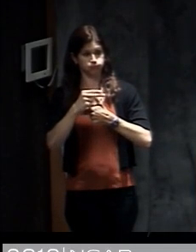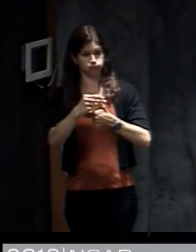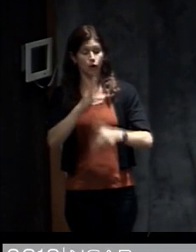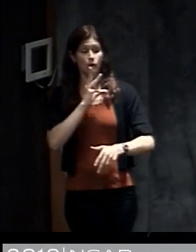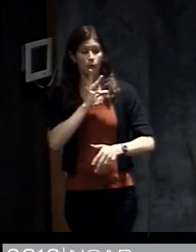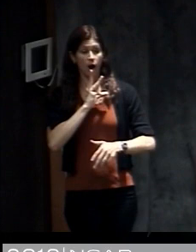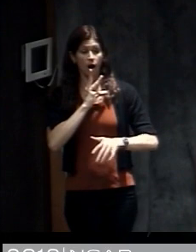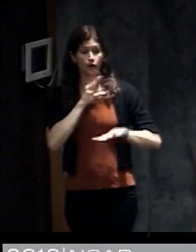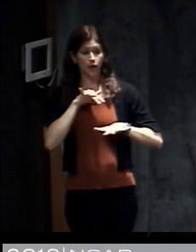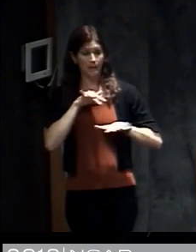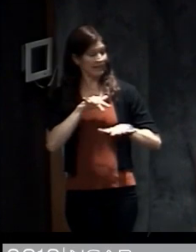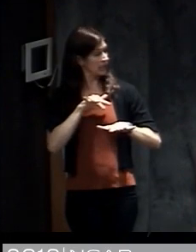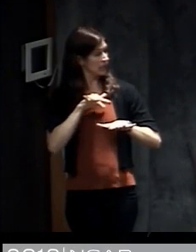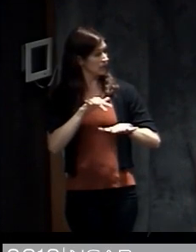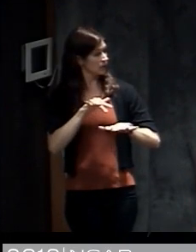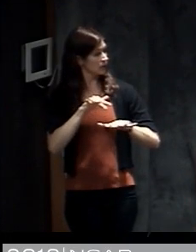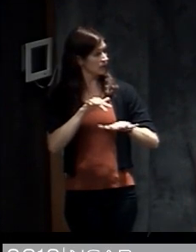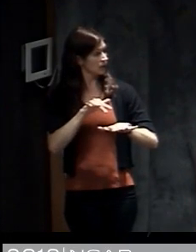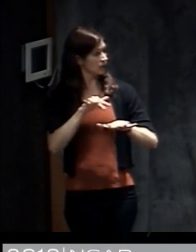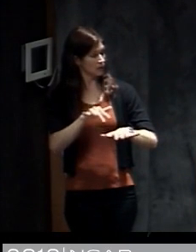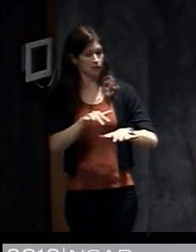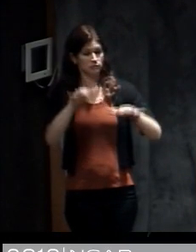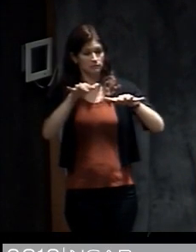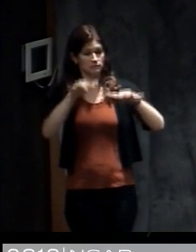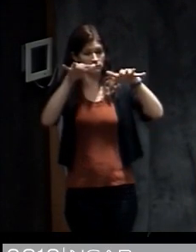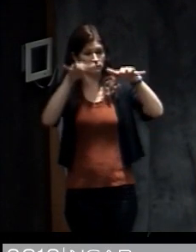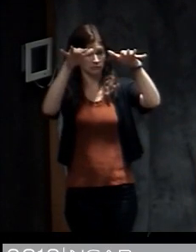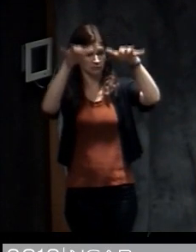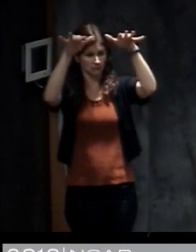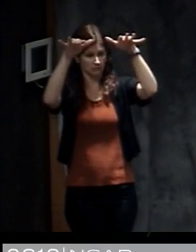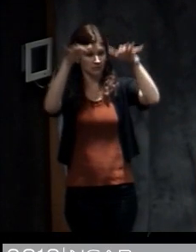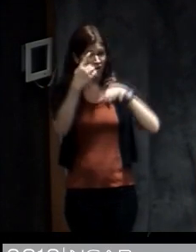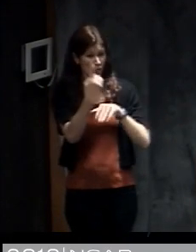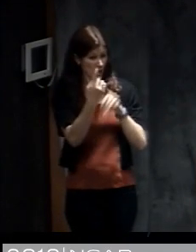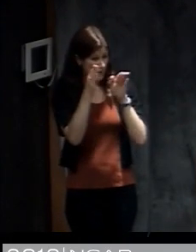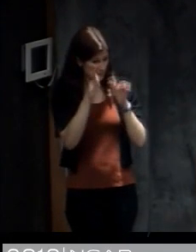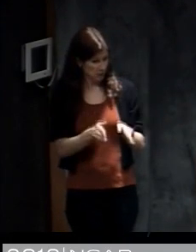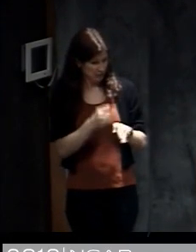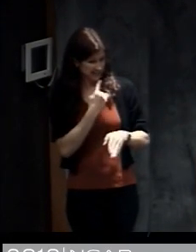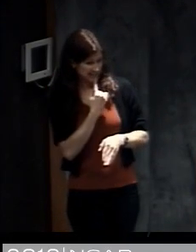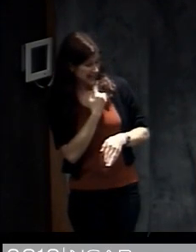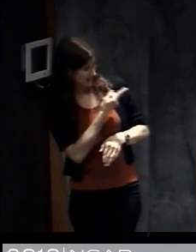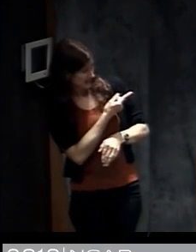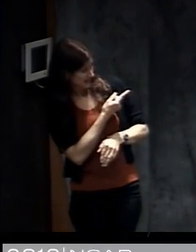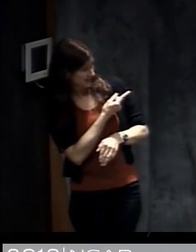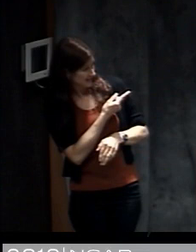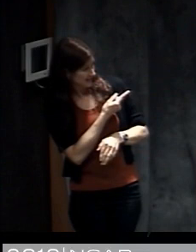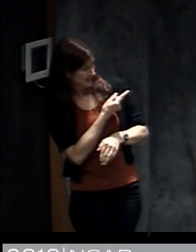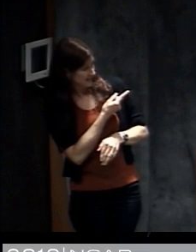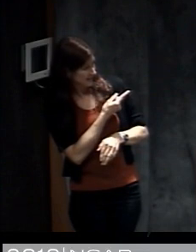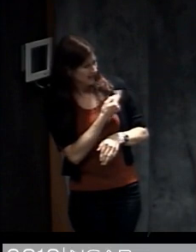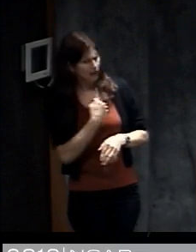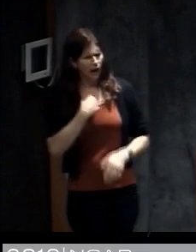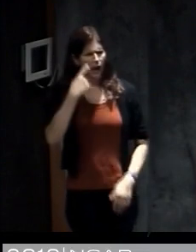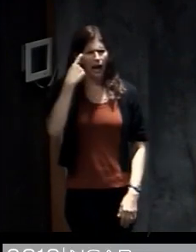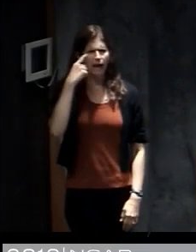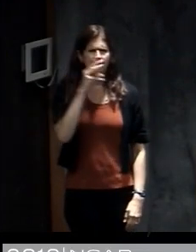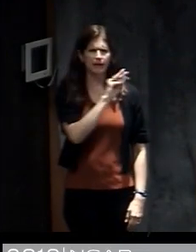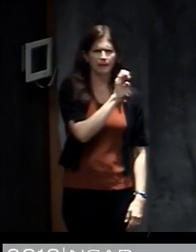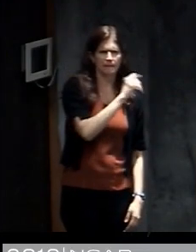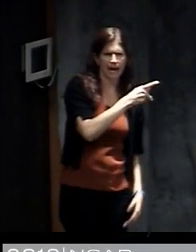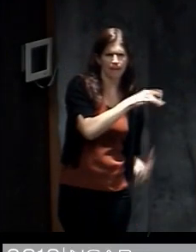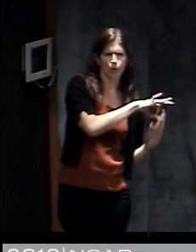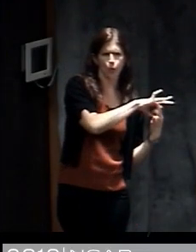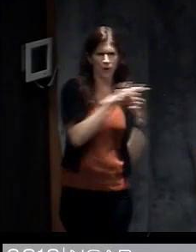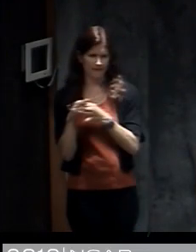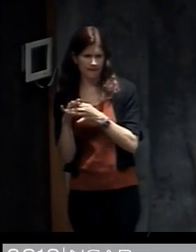then inundating the cars and the buildings and so on. And as one person said in response to this information, he said, I think a map coupled with the video would make a